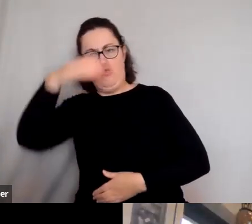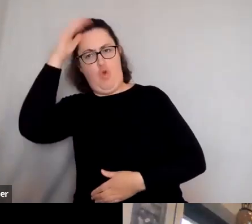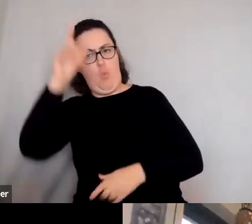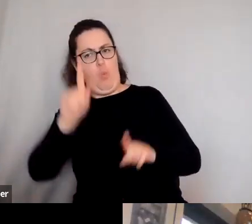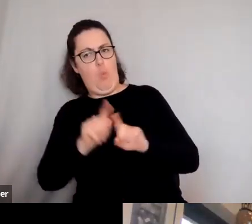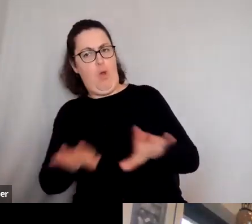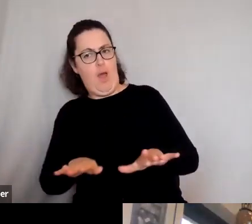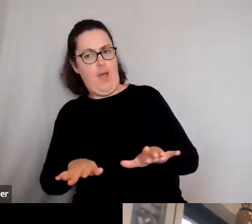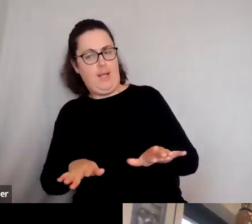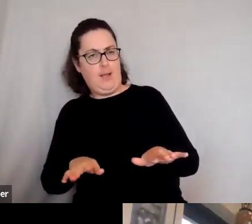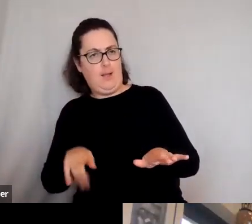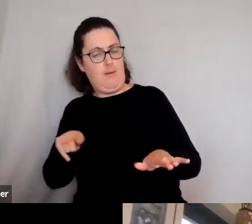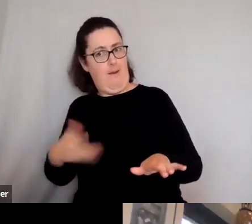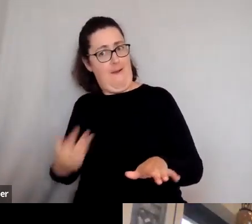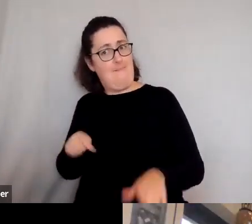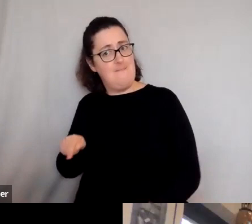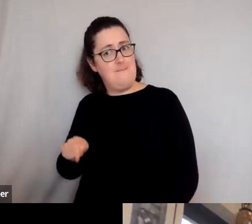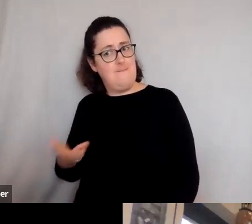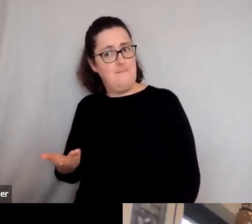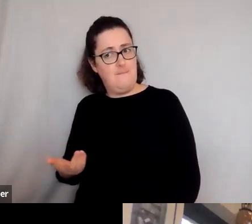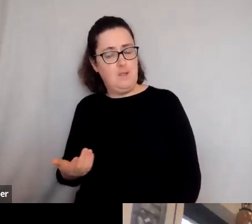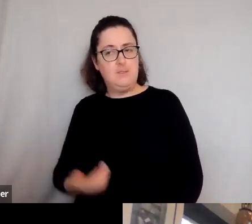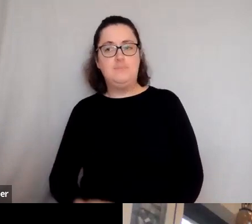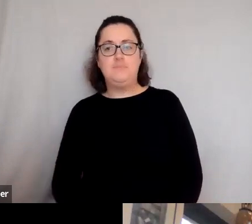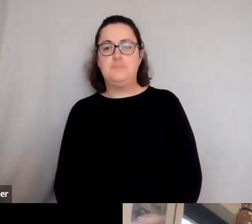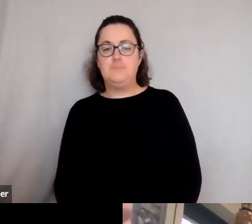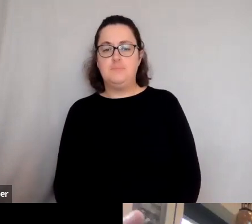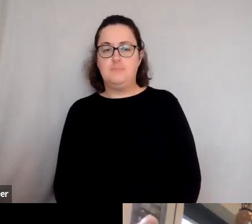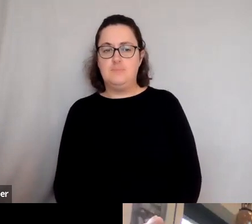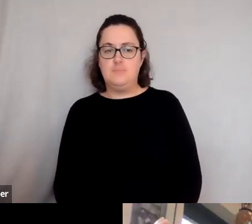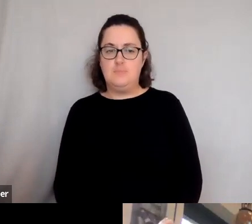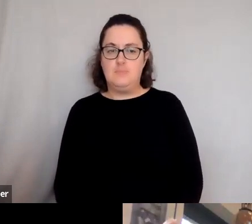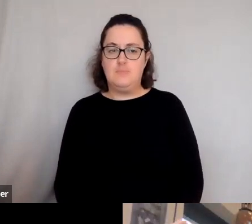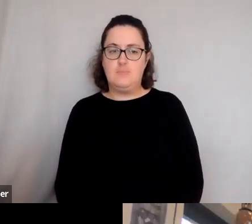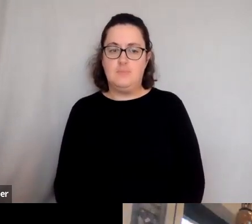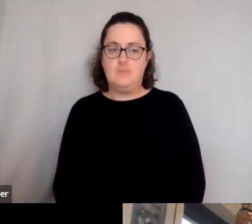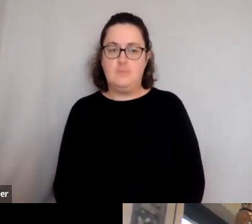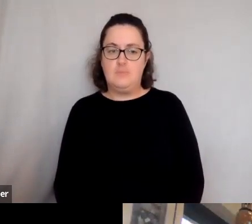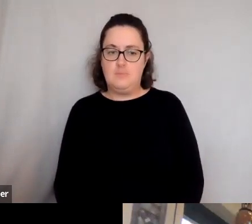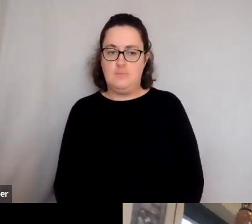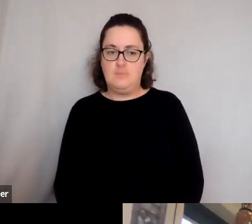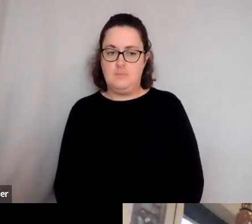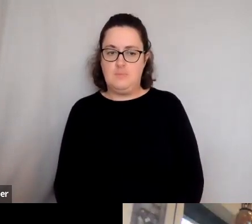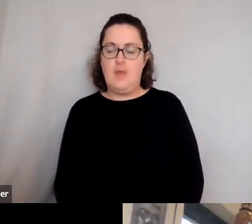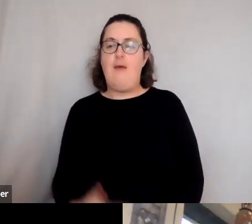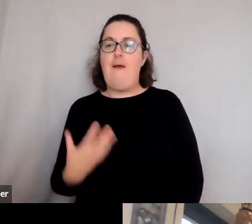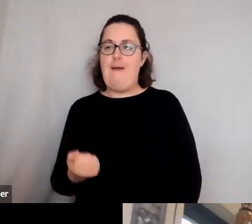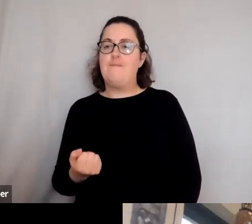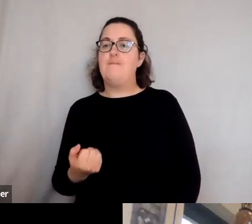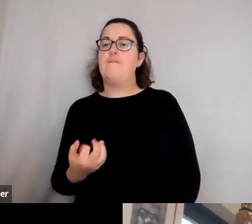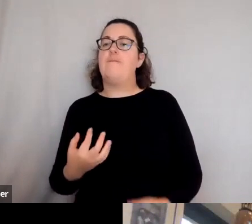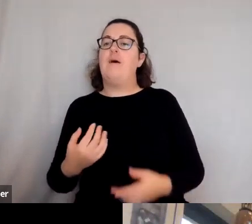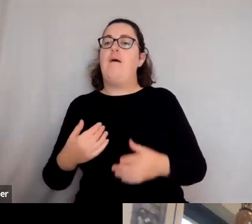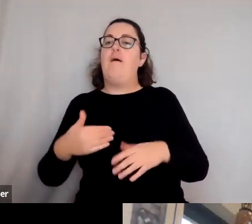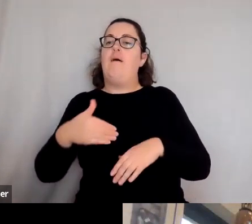And so I think that there's always a cost and a benefit to concentrating on